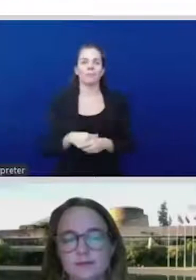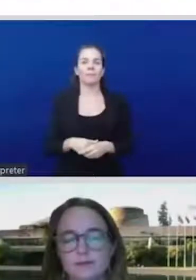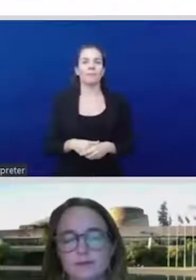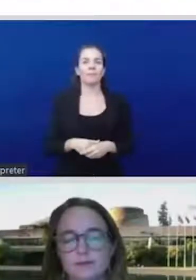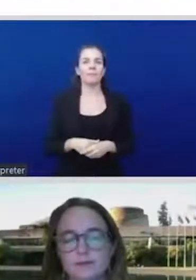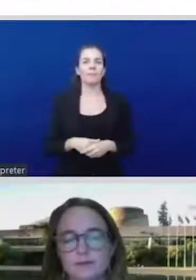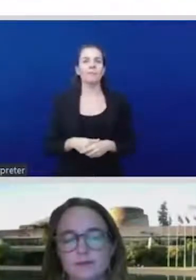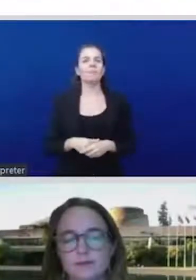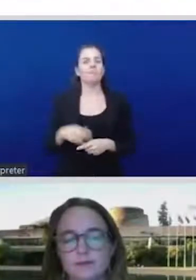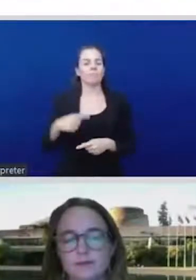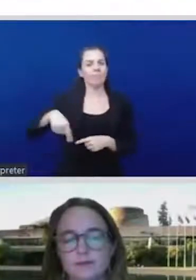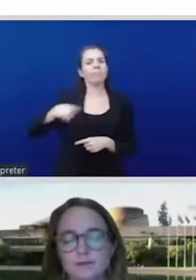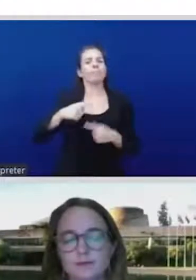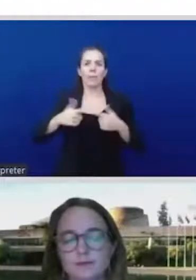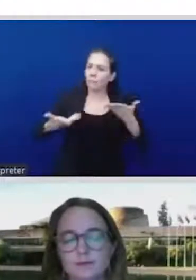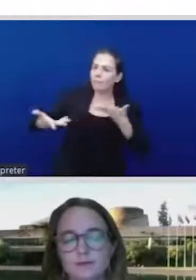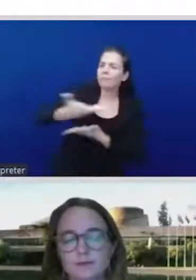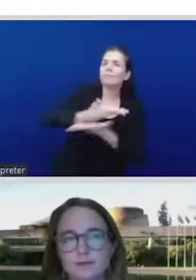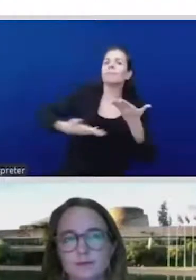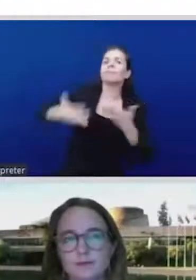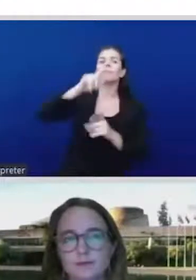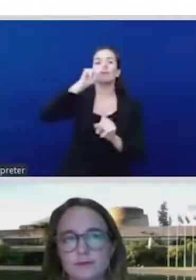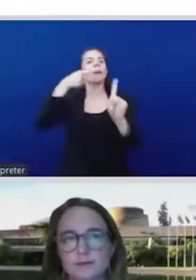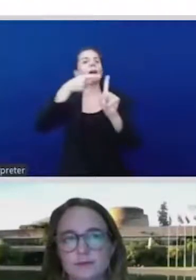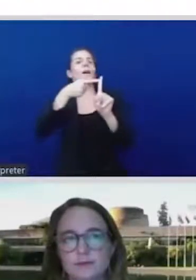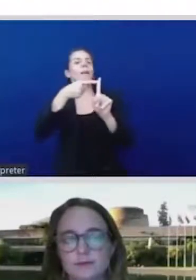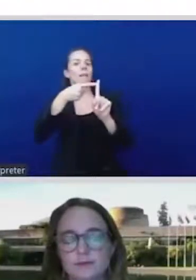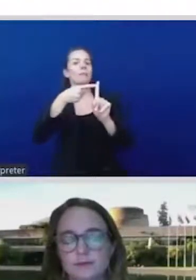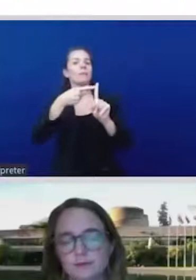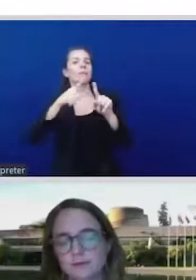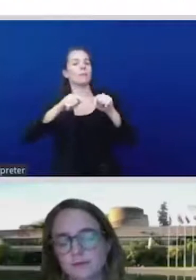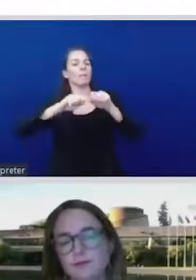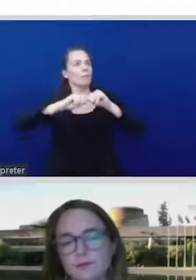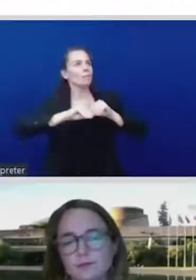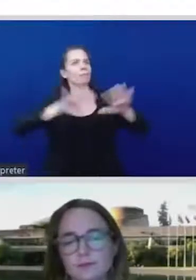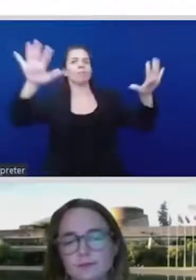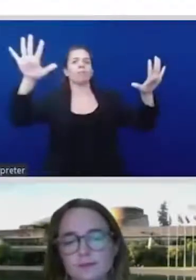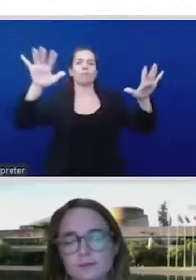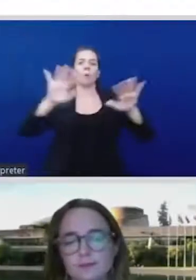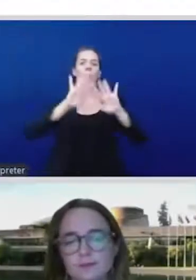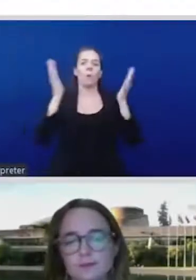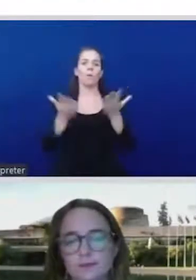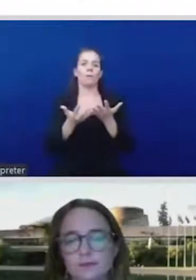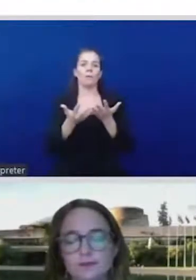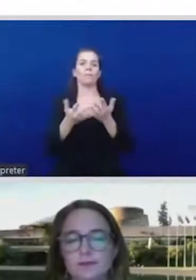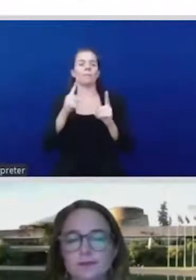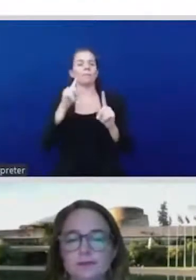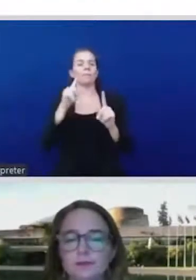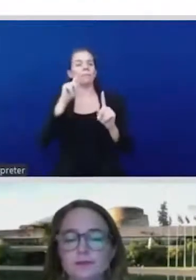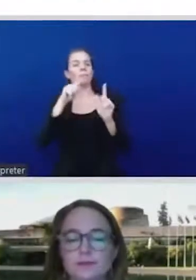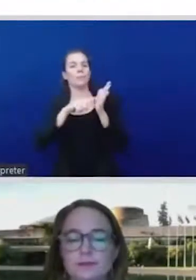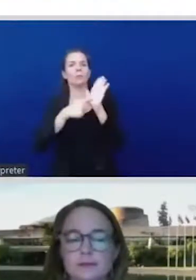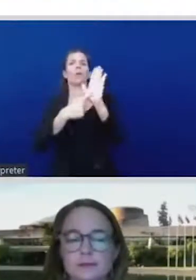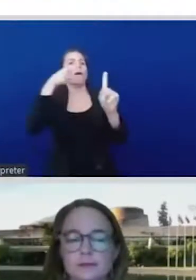the growing and how it is in the pandemic, you know, the abuse of corporates is